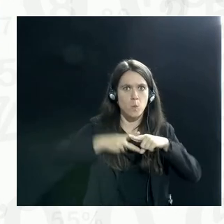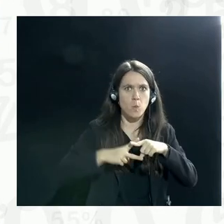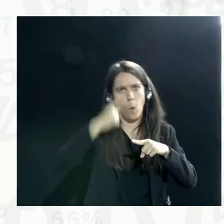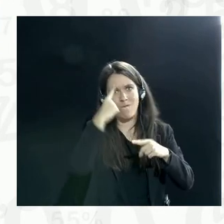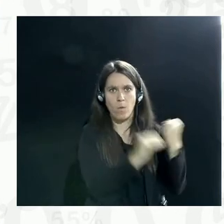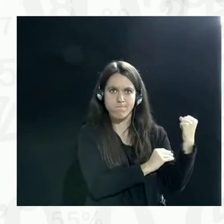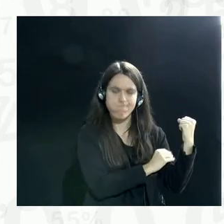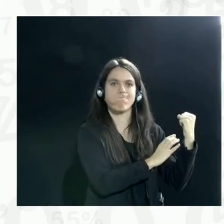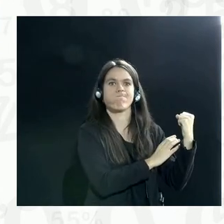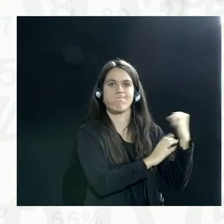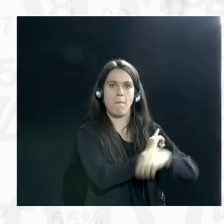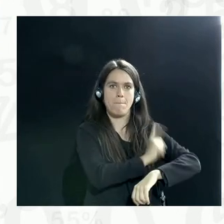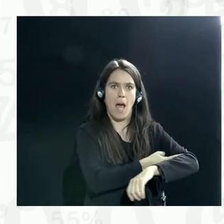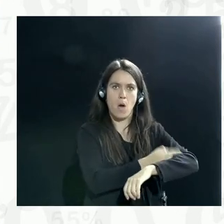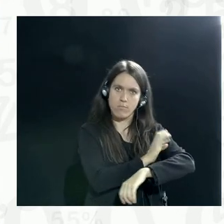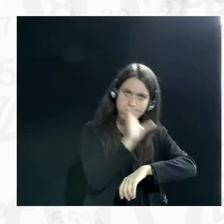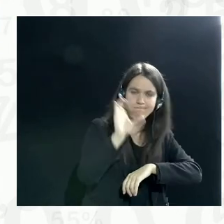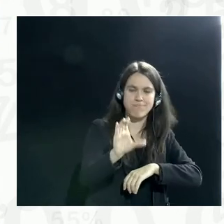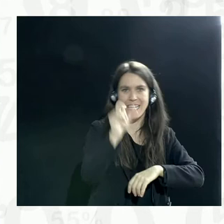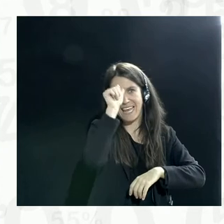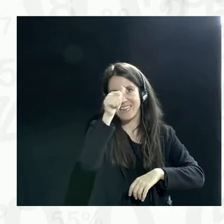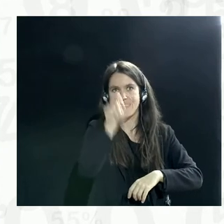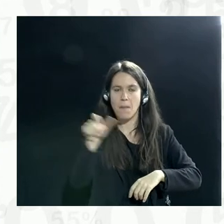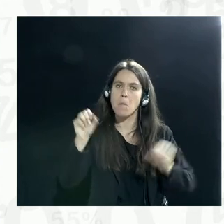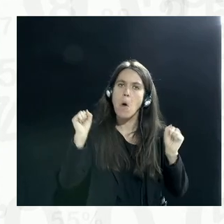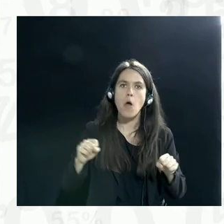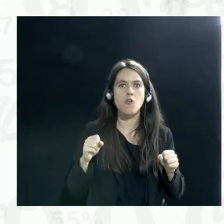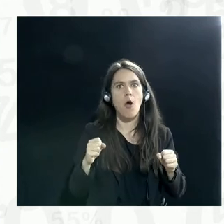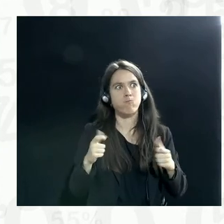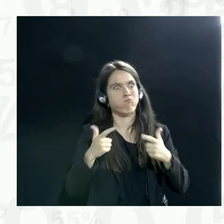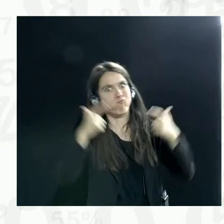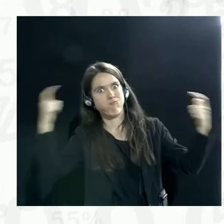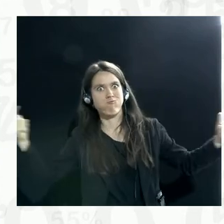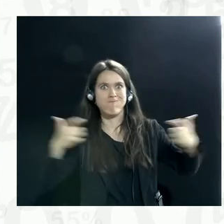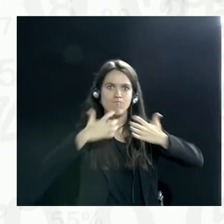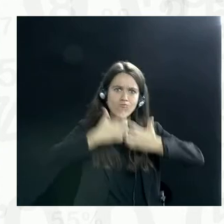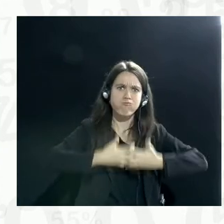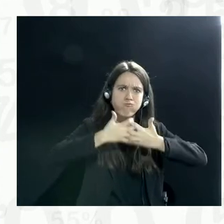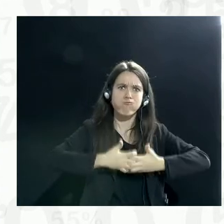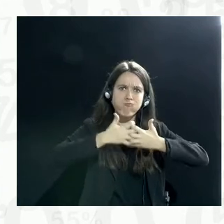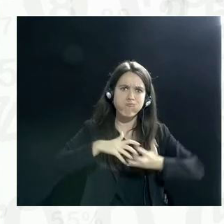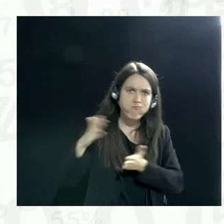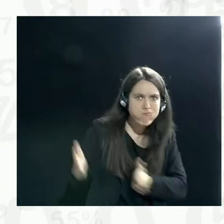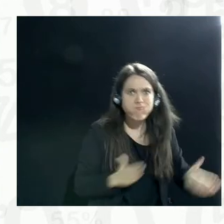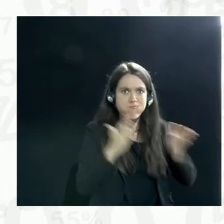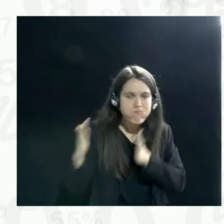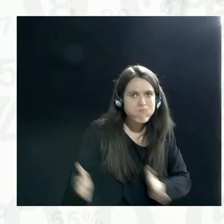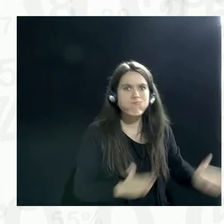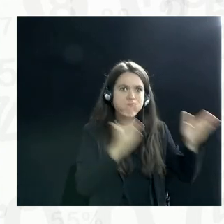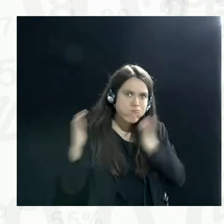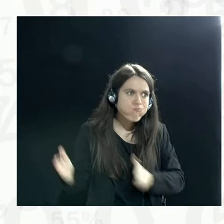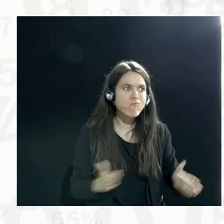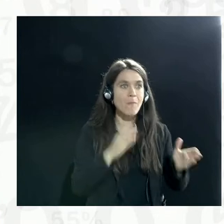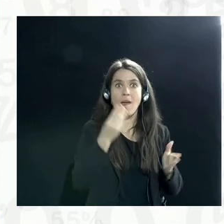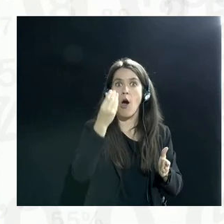It's enabled the Indian population to actually make large-scale productivity gains. And it's actually lowering the